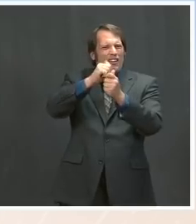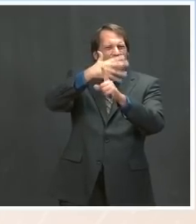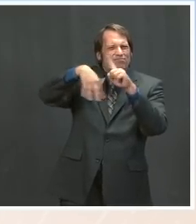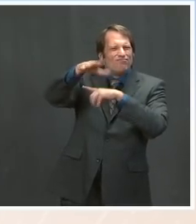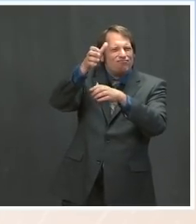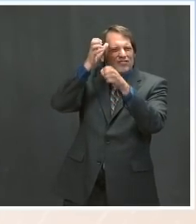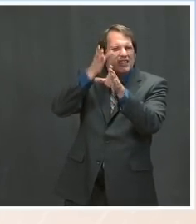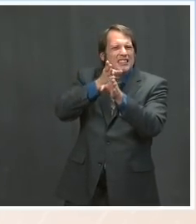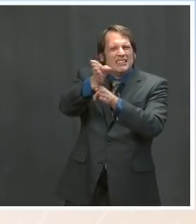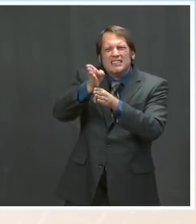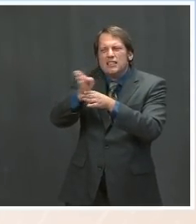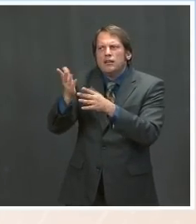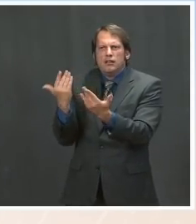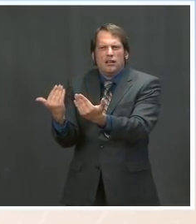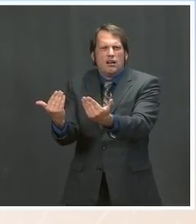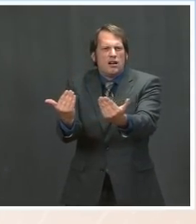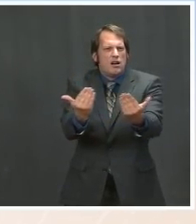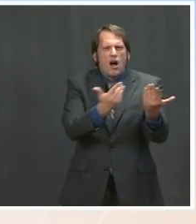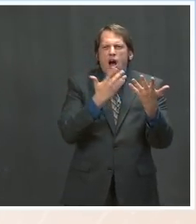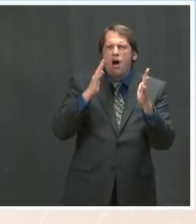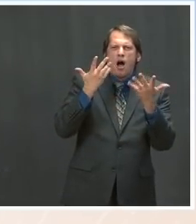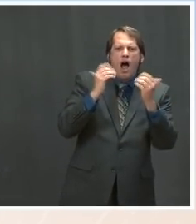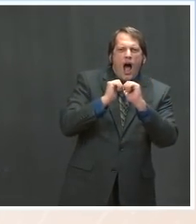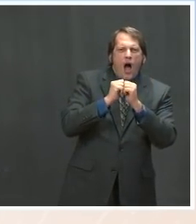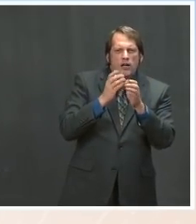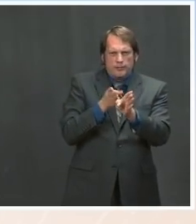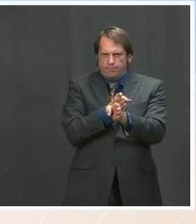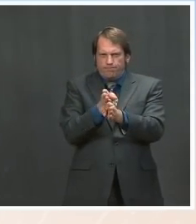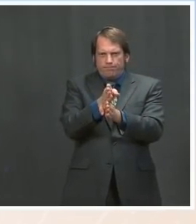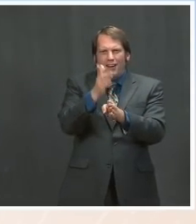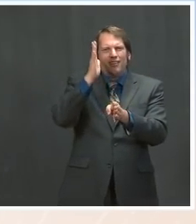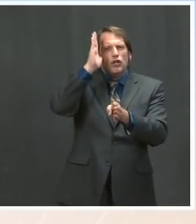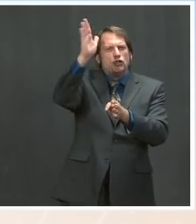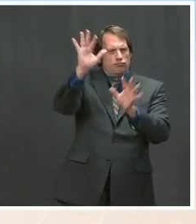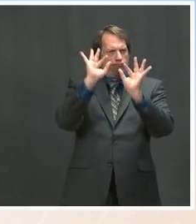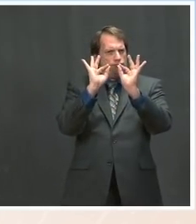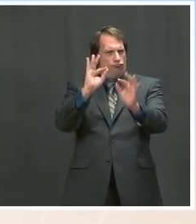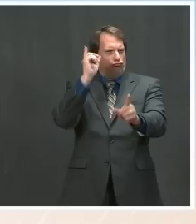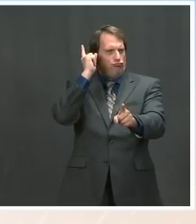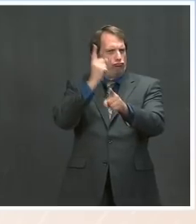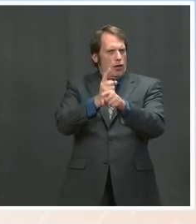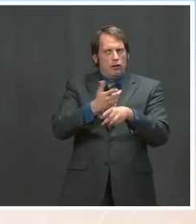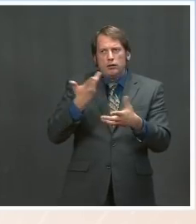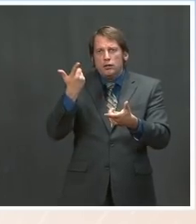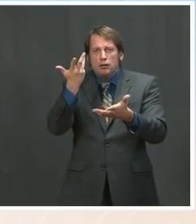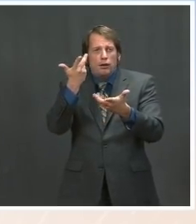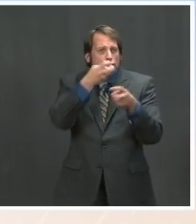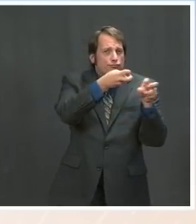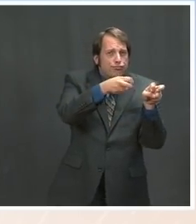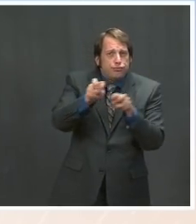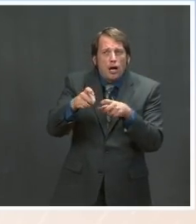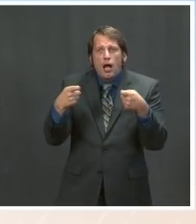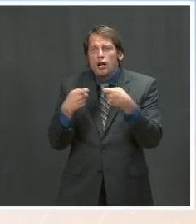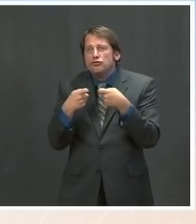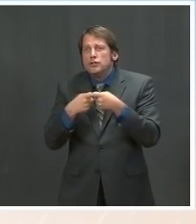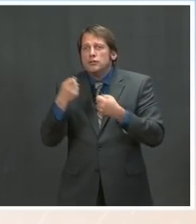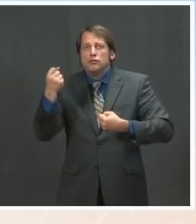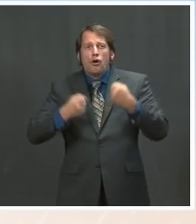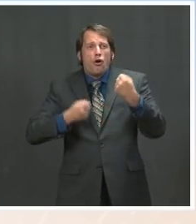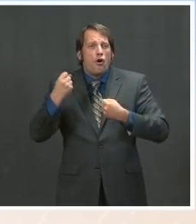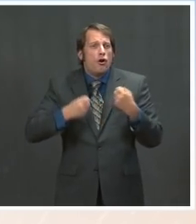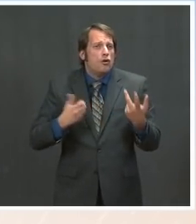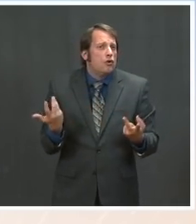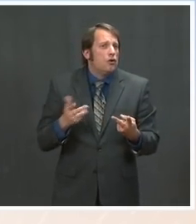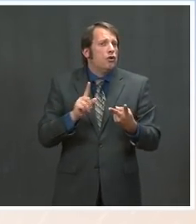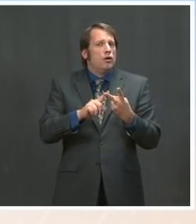electric vehicles or, you know, weatherizing infrastructure, these are areas where